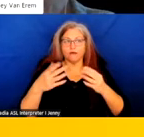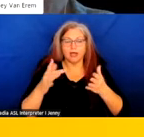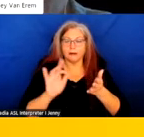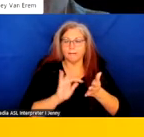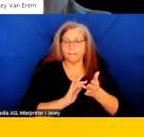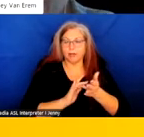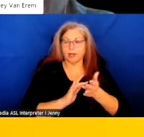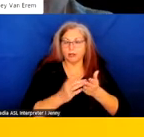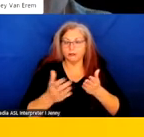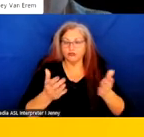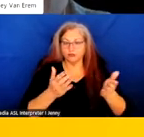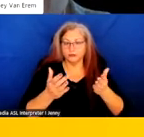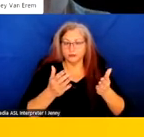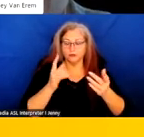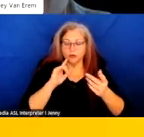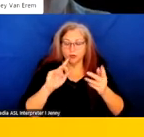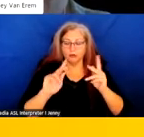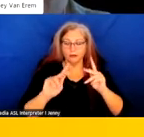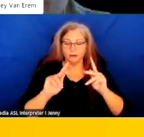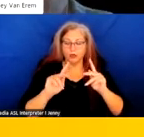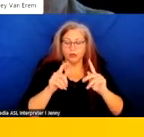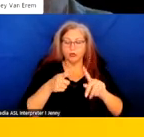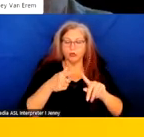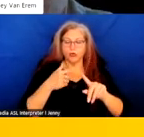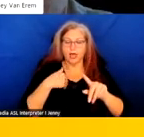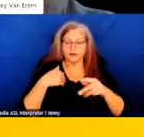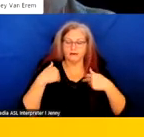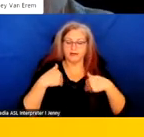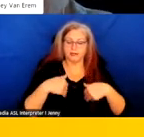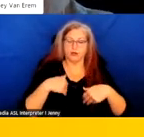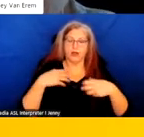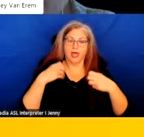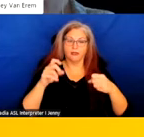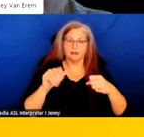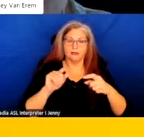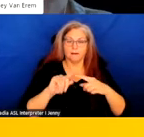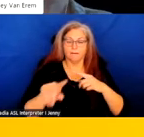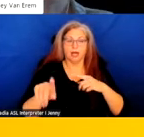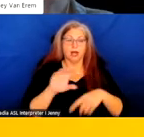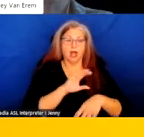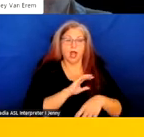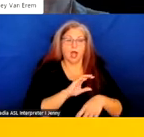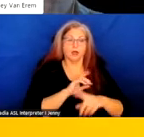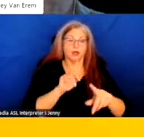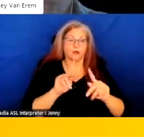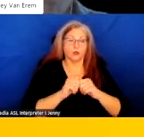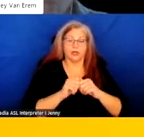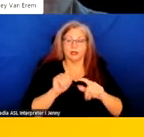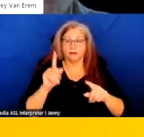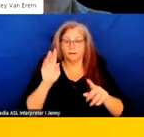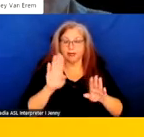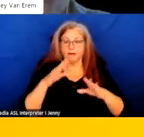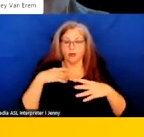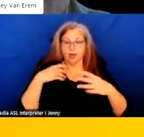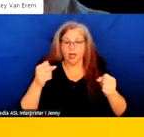services to people with physical health disability, but law enforcement response to people experiencing a behavioral health